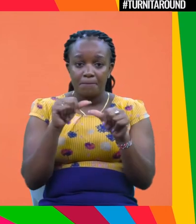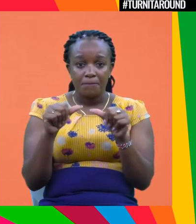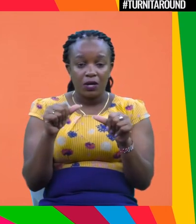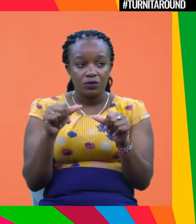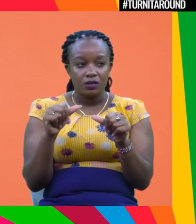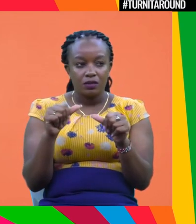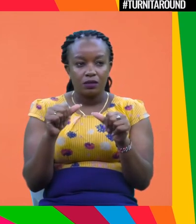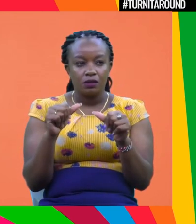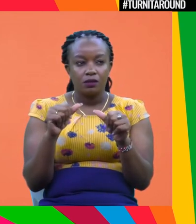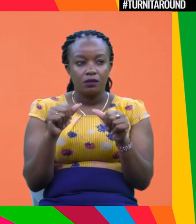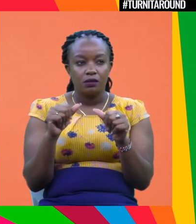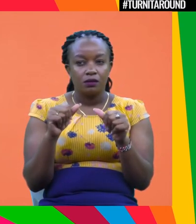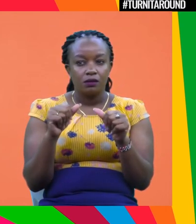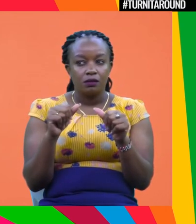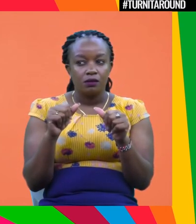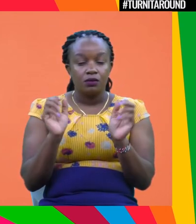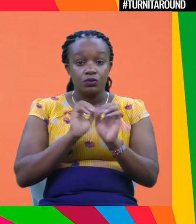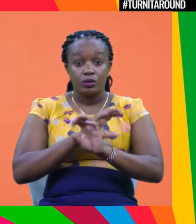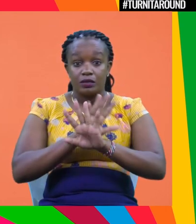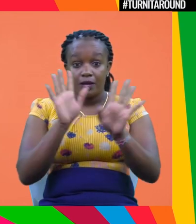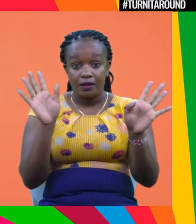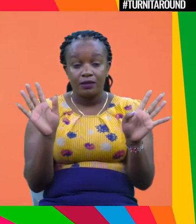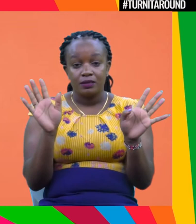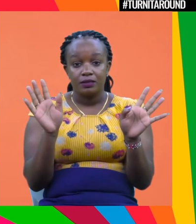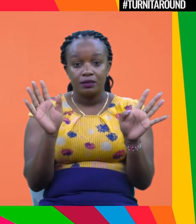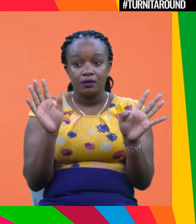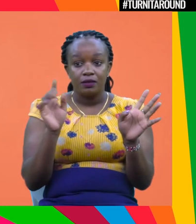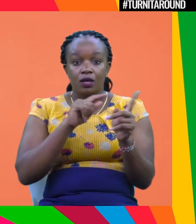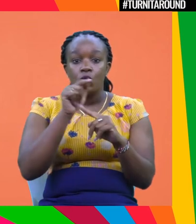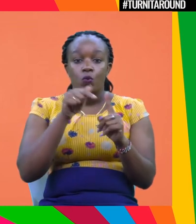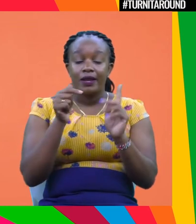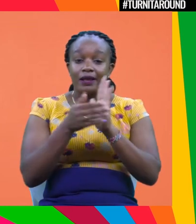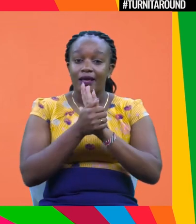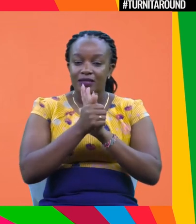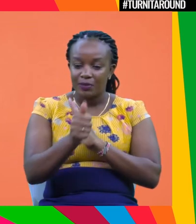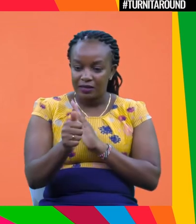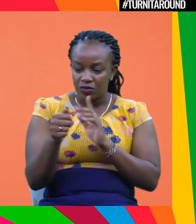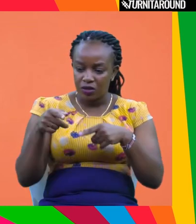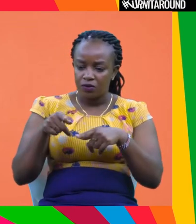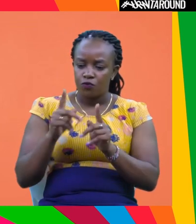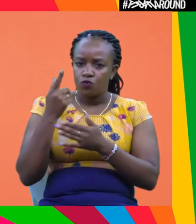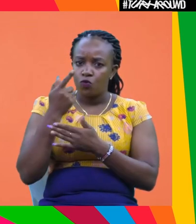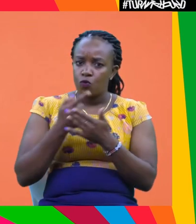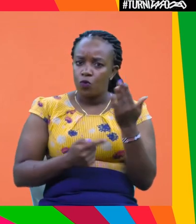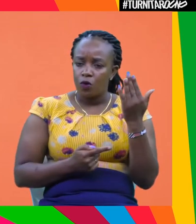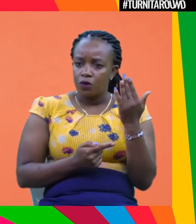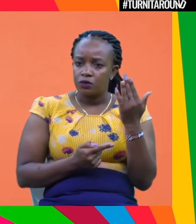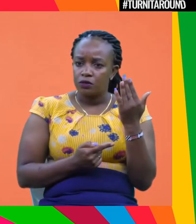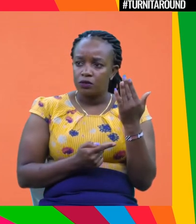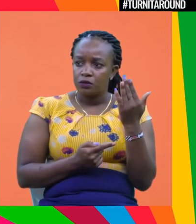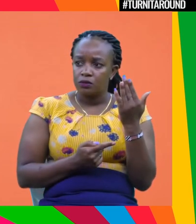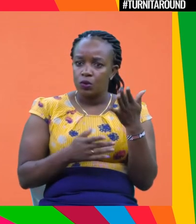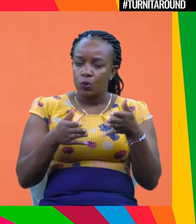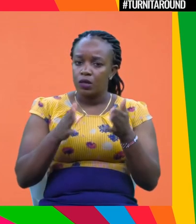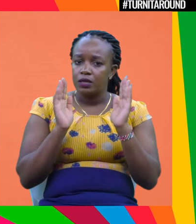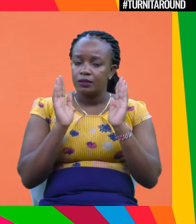about, you know, questioning how the transparency, when as an expert, what kind of question or what kind of